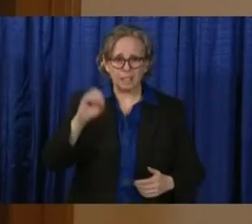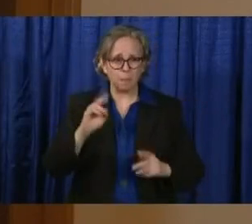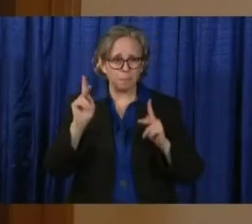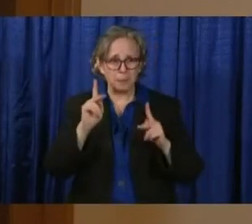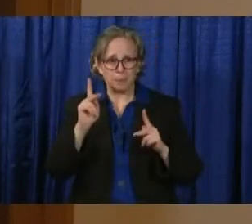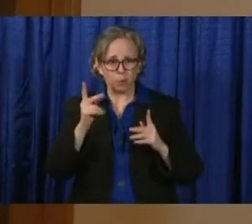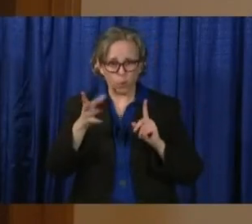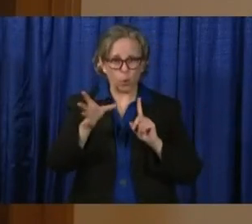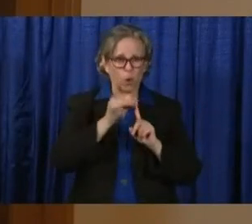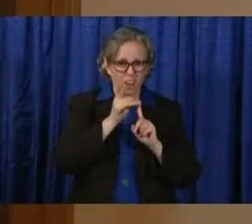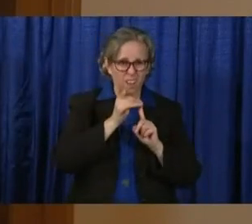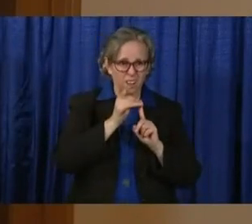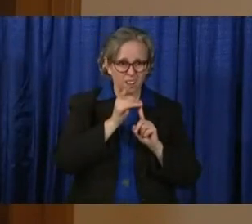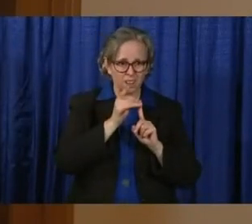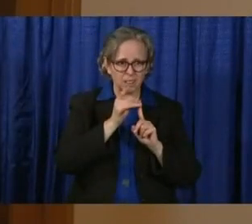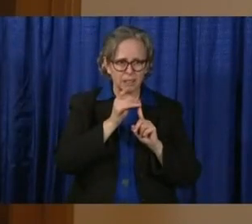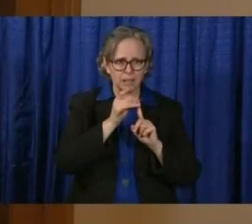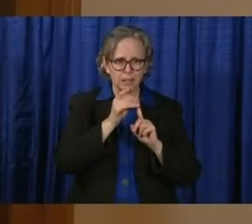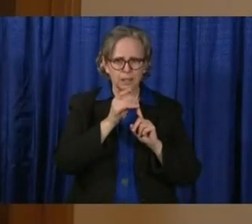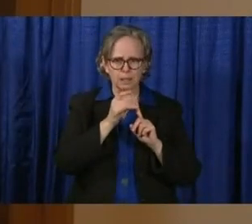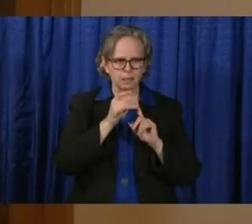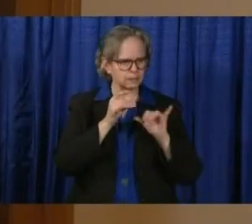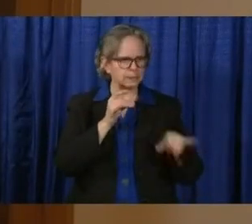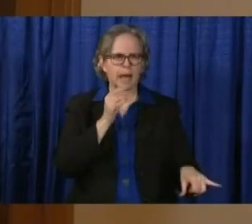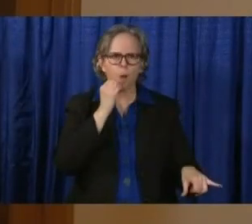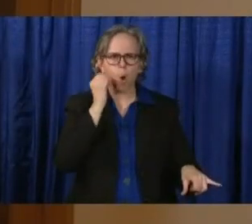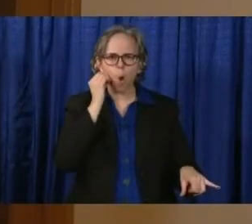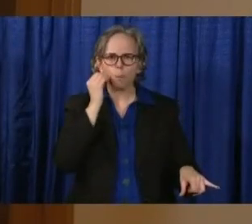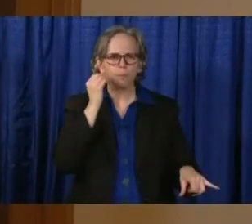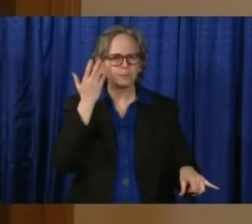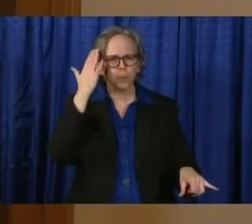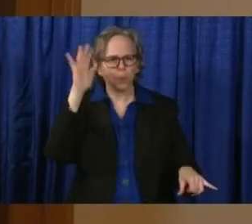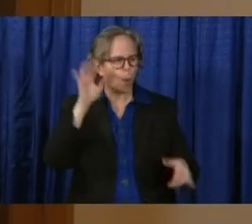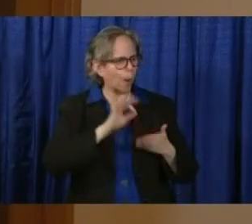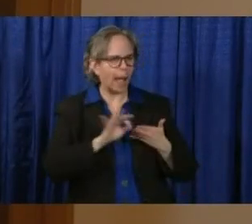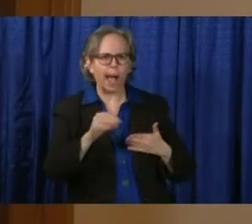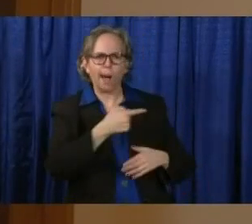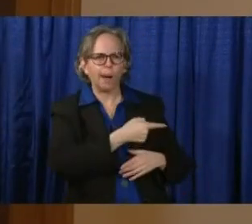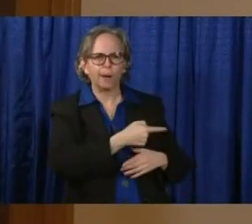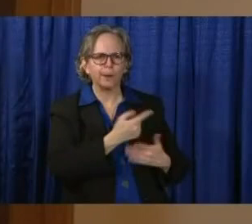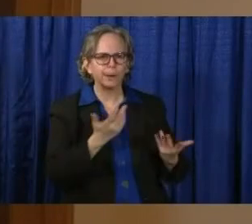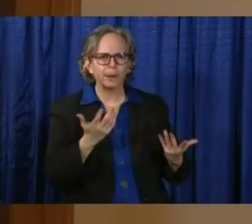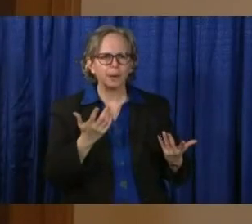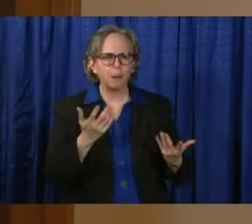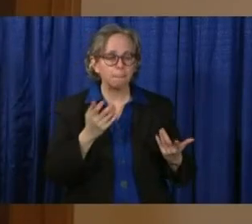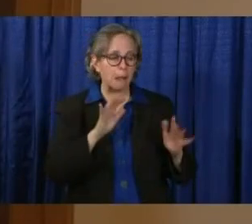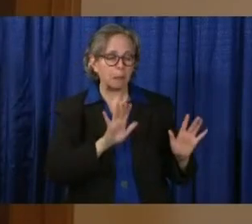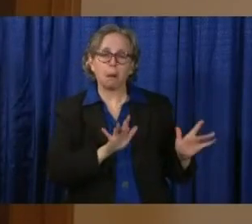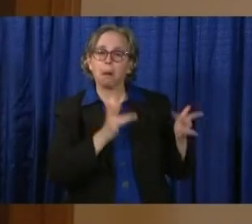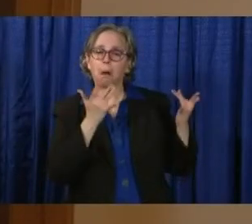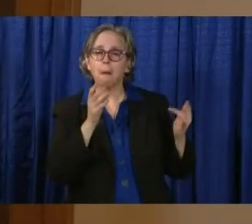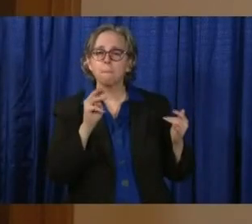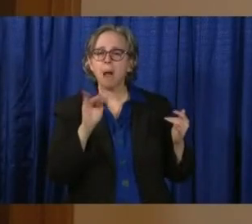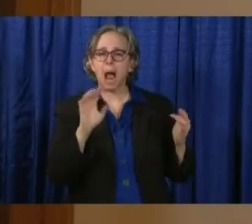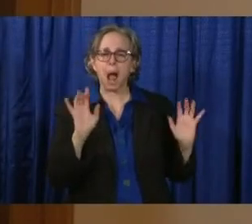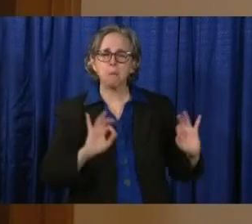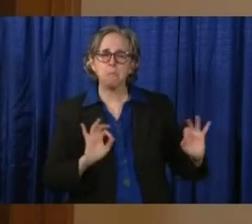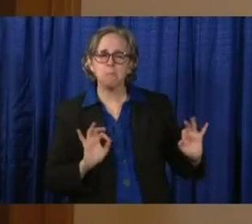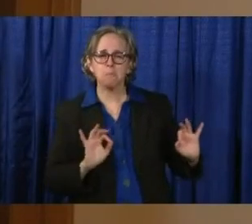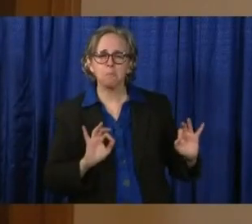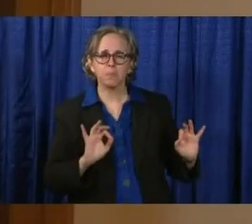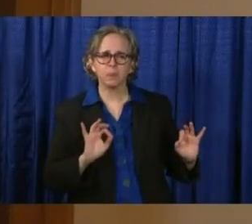They have mild enough illness that they do not require hospitalization. And at this point, we can't identify those,